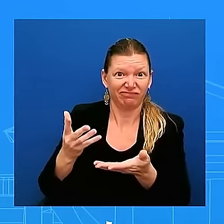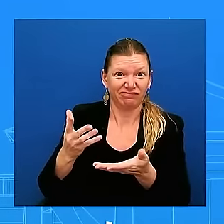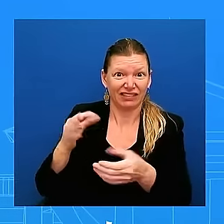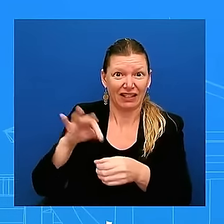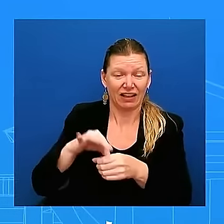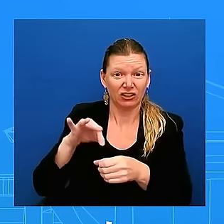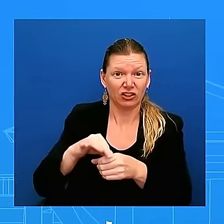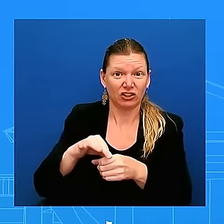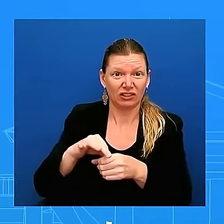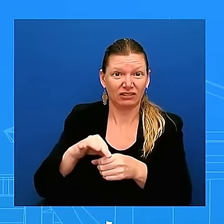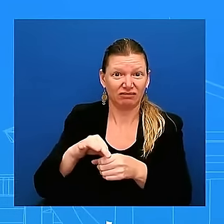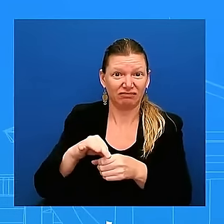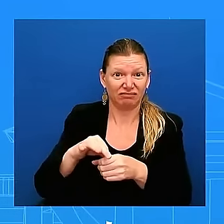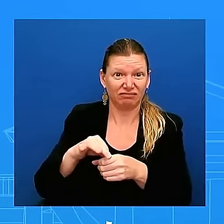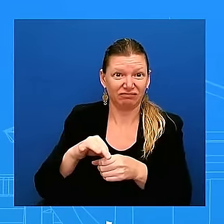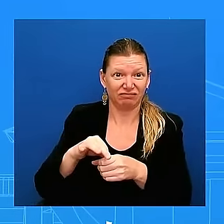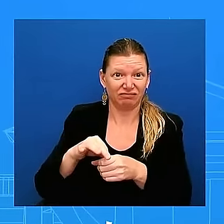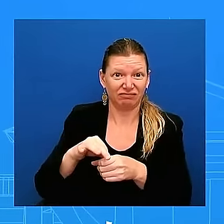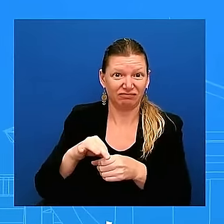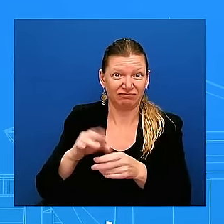election were not the results of the election